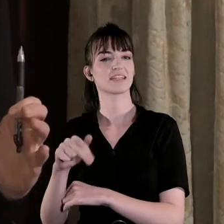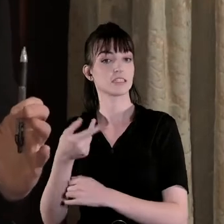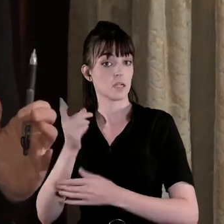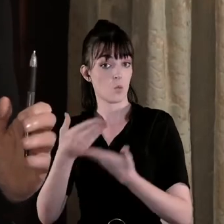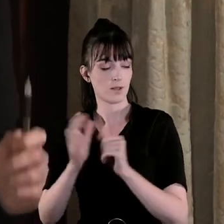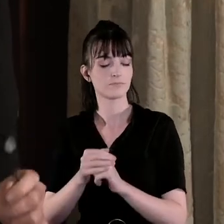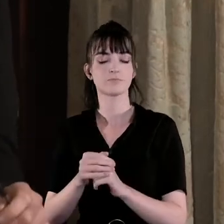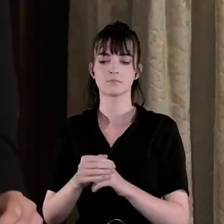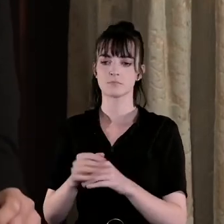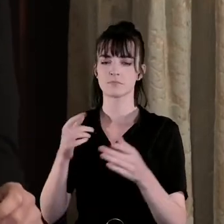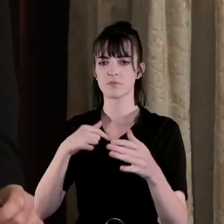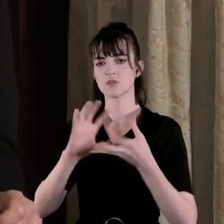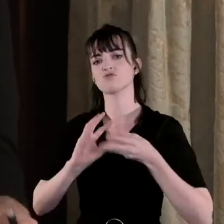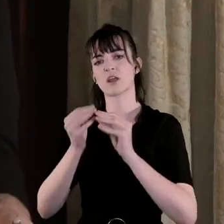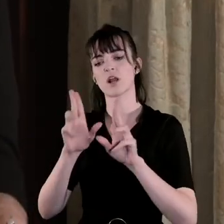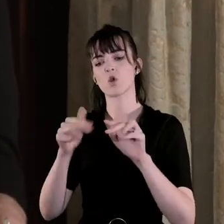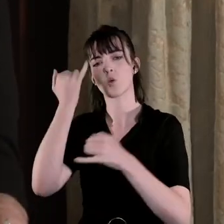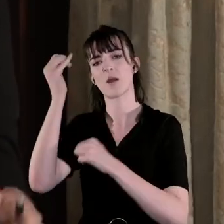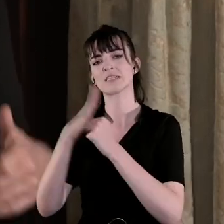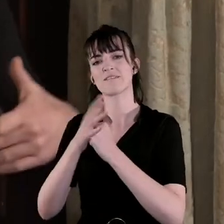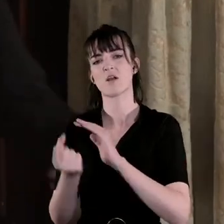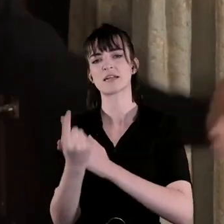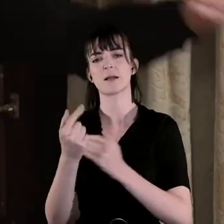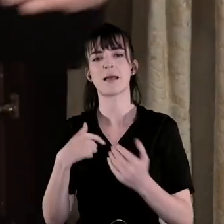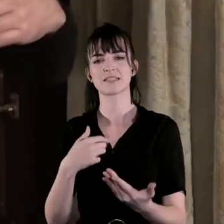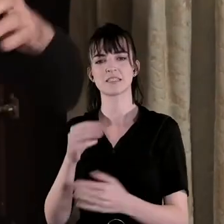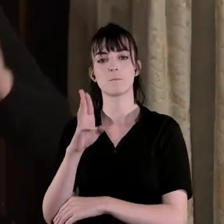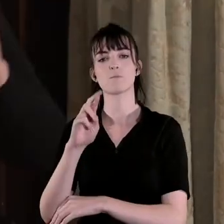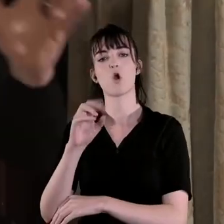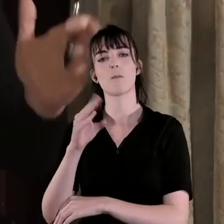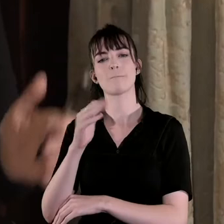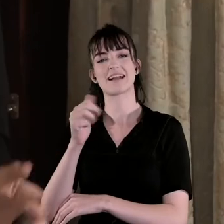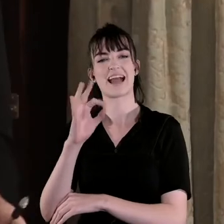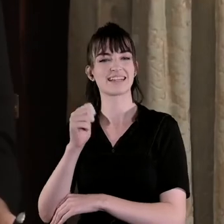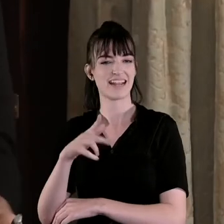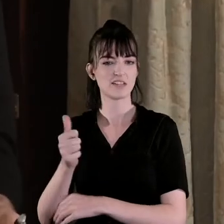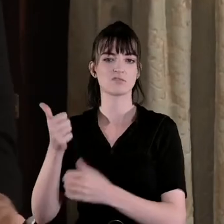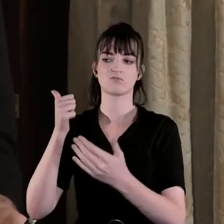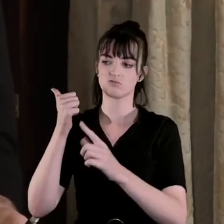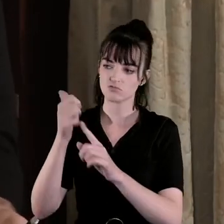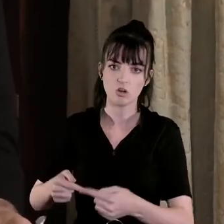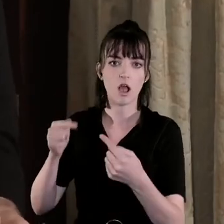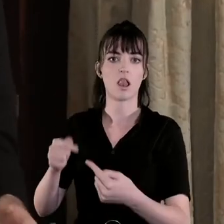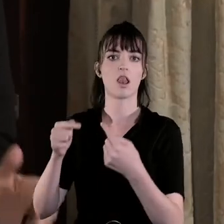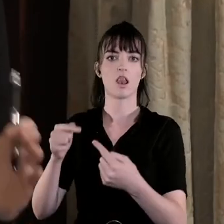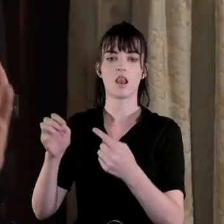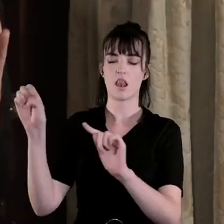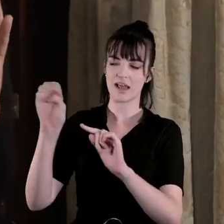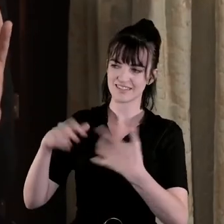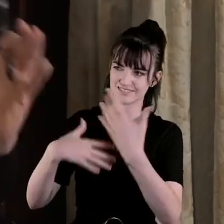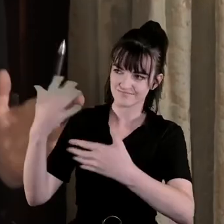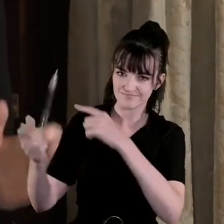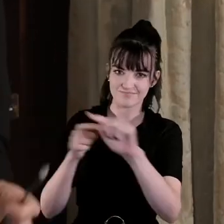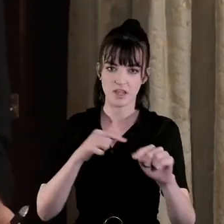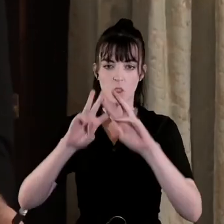conceptually in terms of propaganda and struggle that went around Britain and appealed to the world I think that's hugely important that